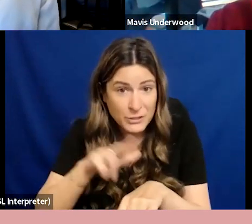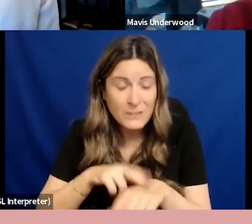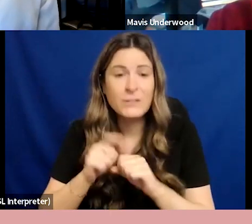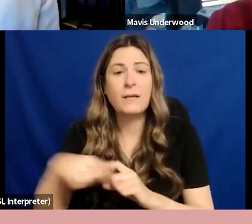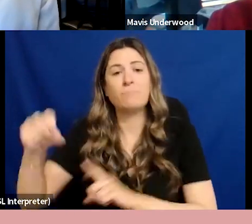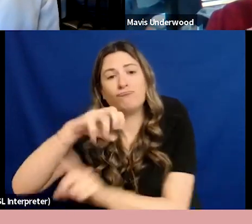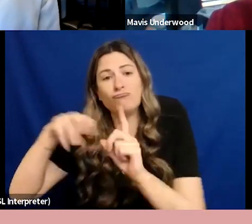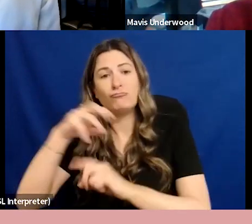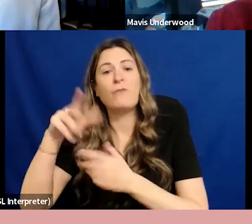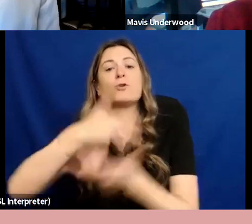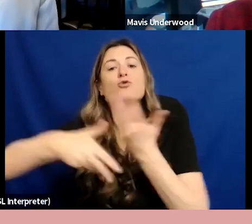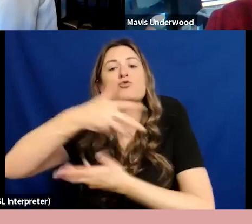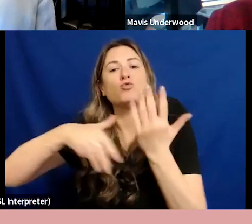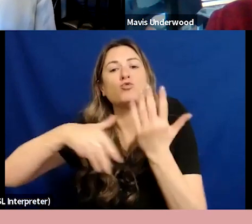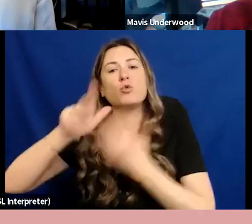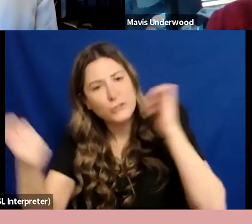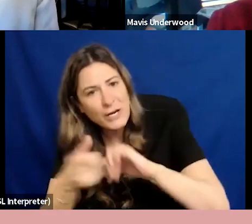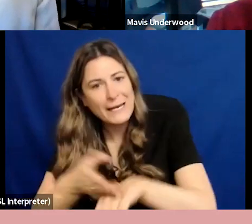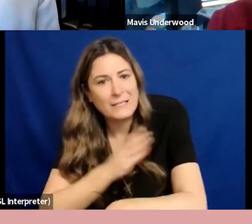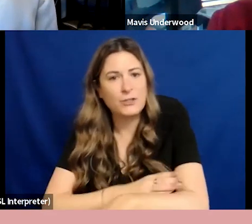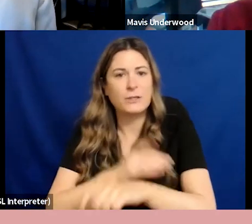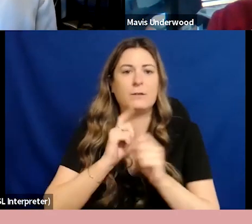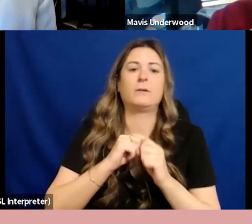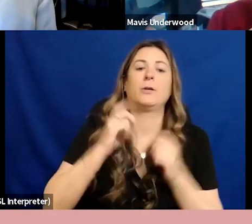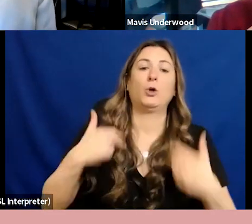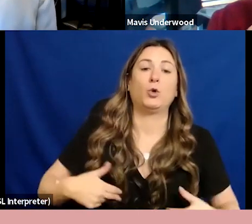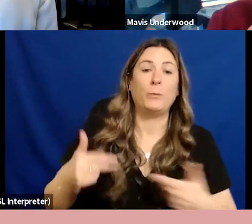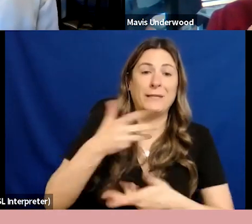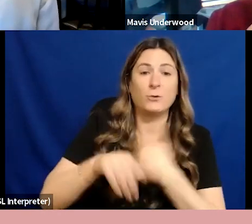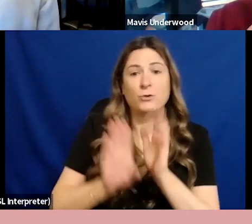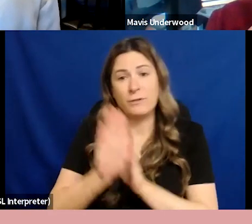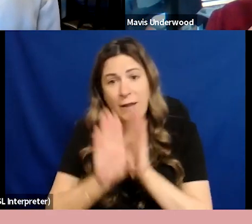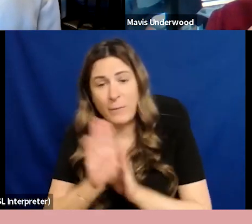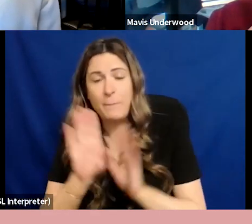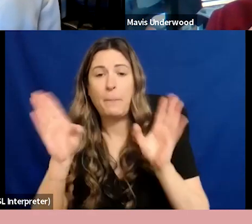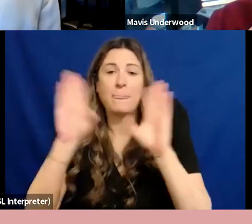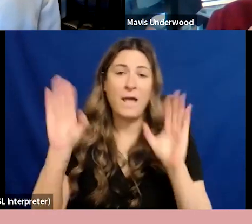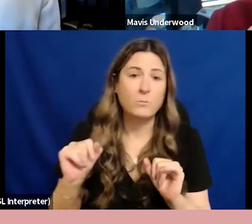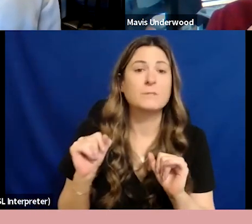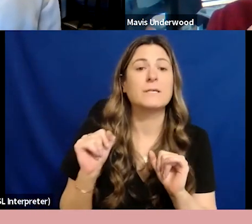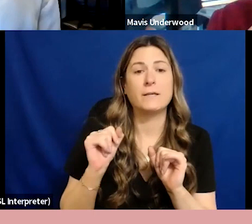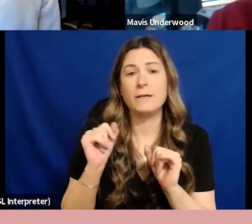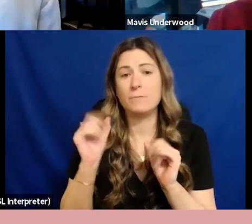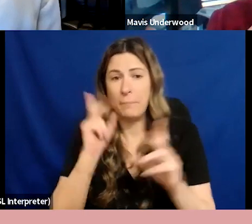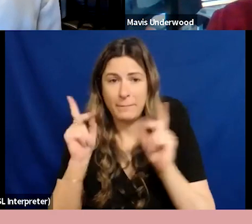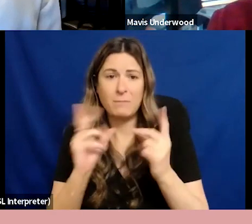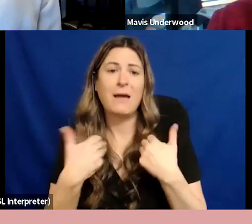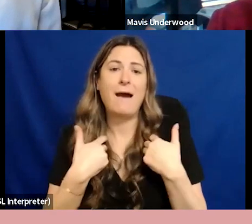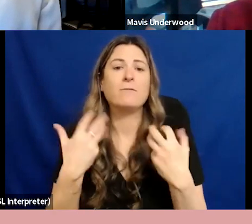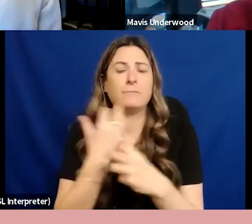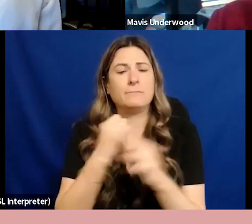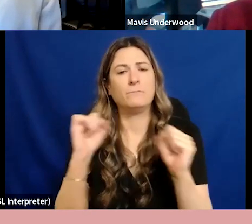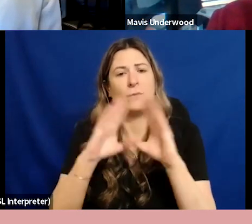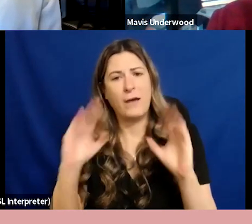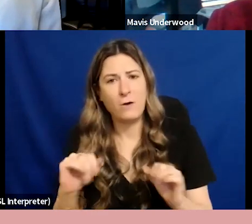areas of education, human and social development, health, and housing. She completed her BA in child and youth